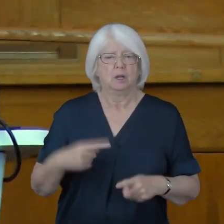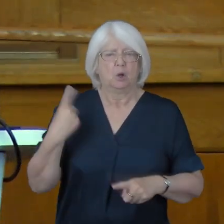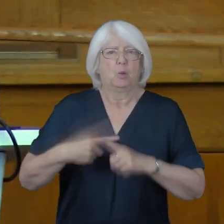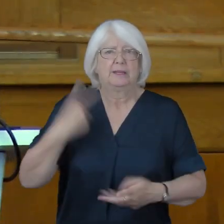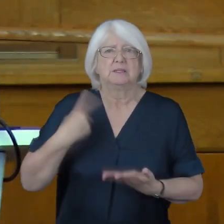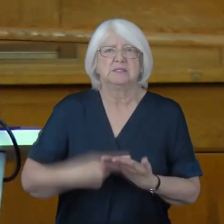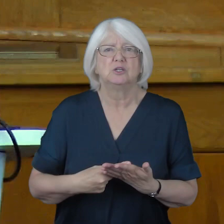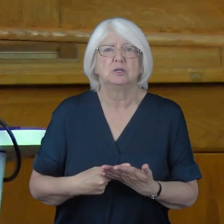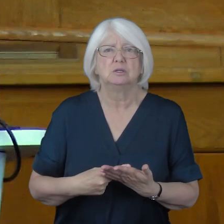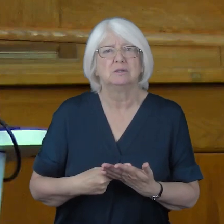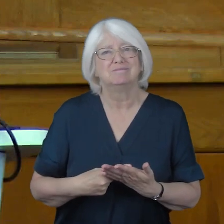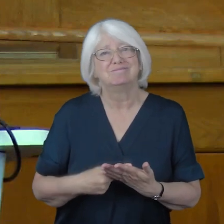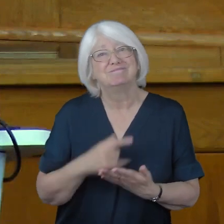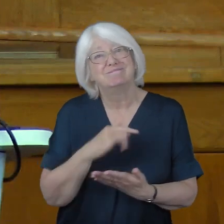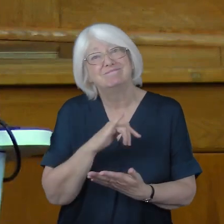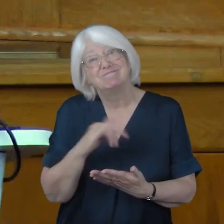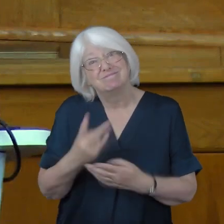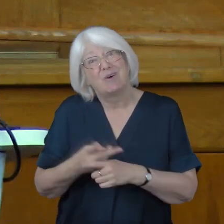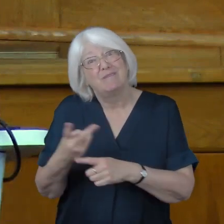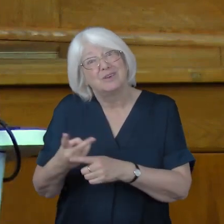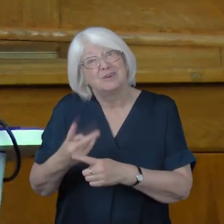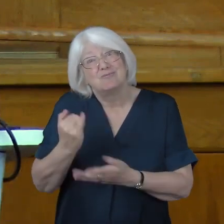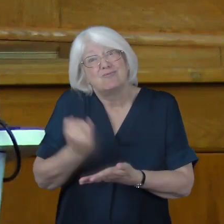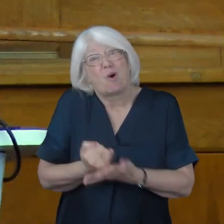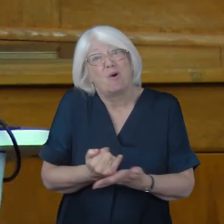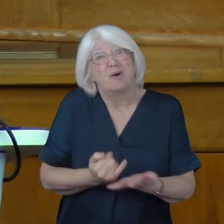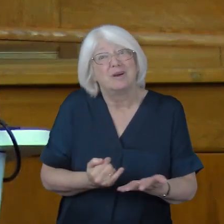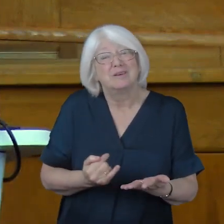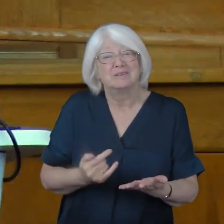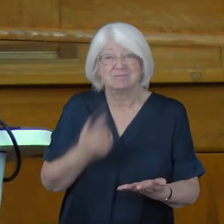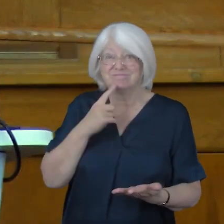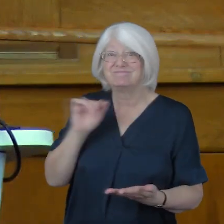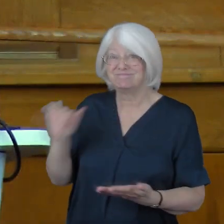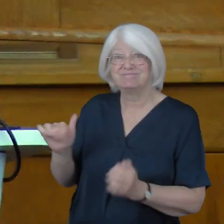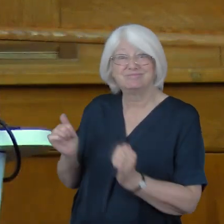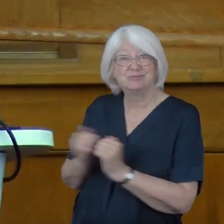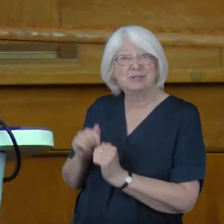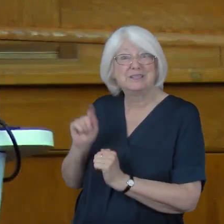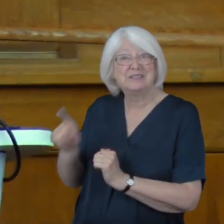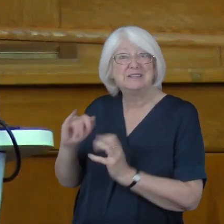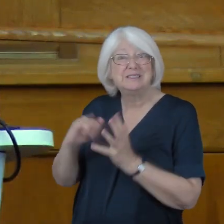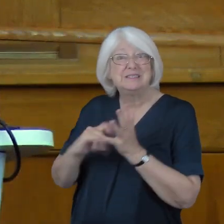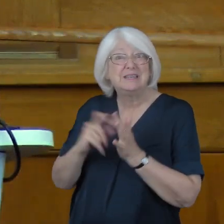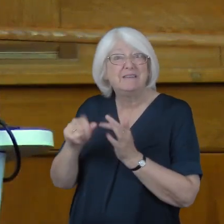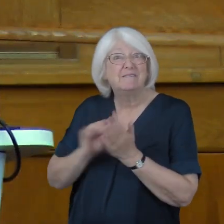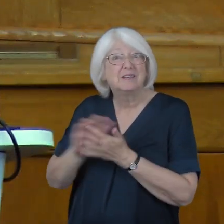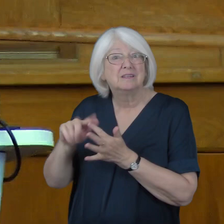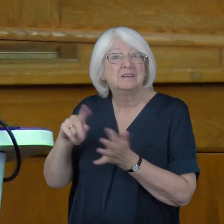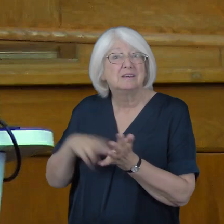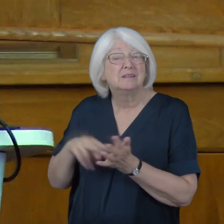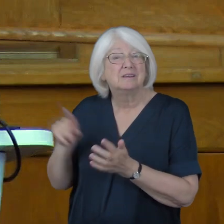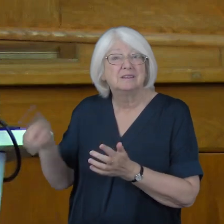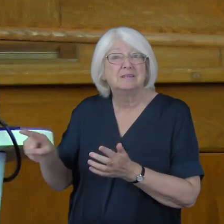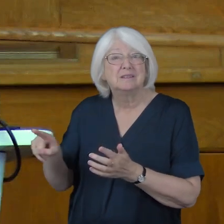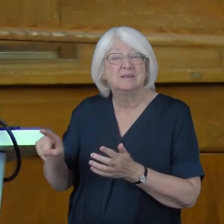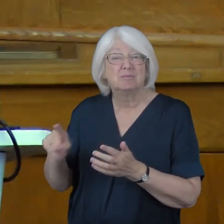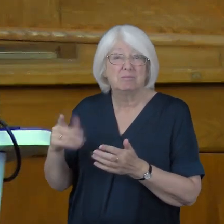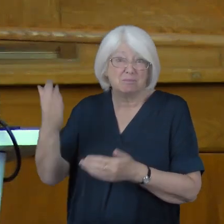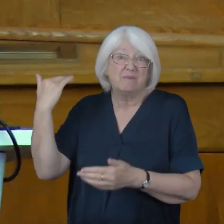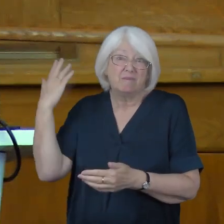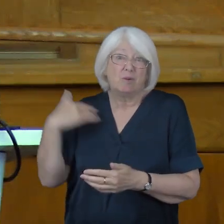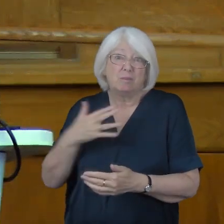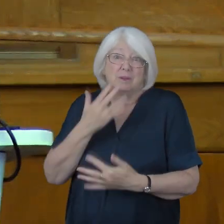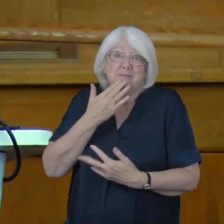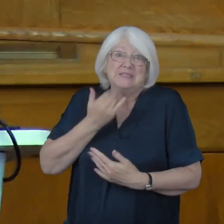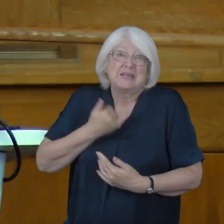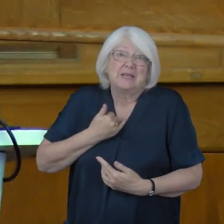wrong. I want to echo what Archbishop Stephen said and apologise where we have gone wrong,